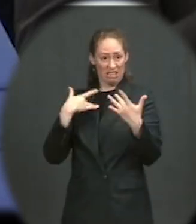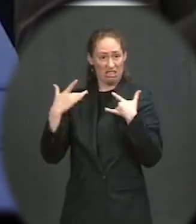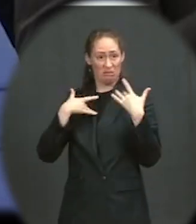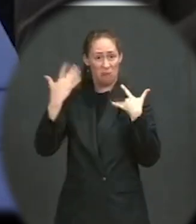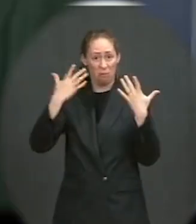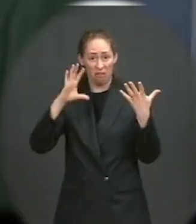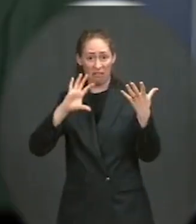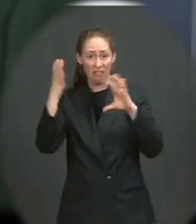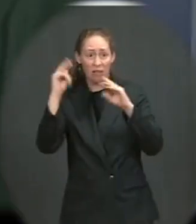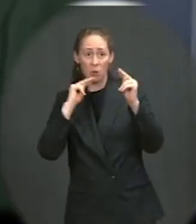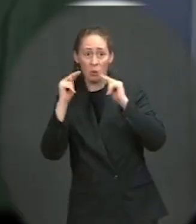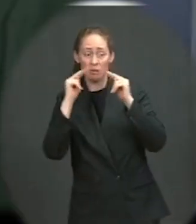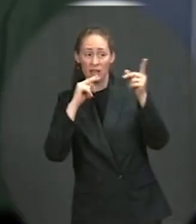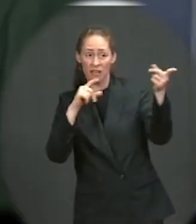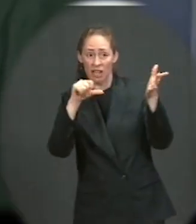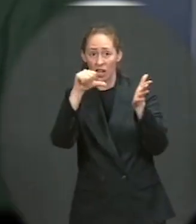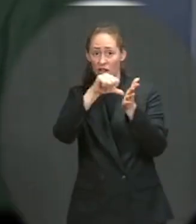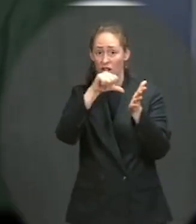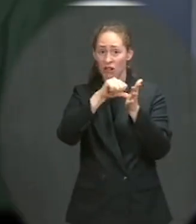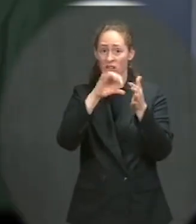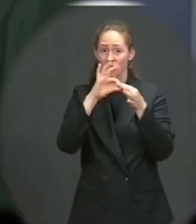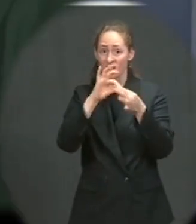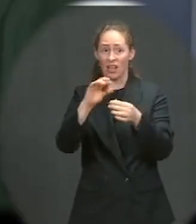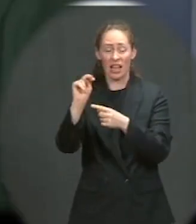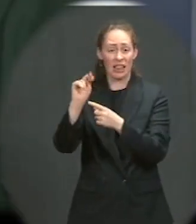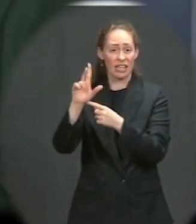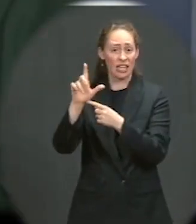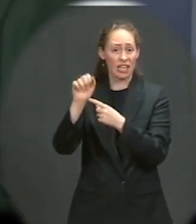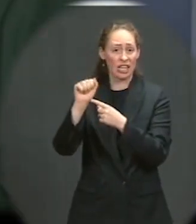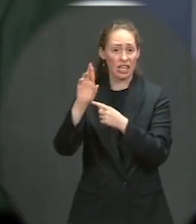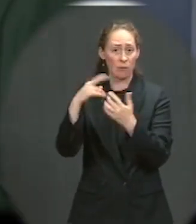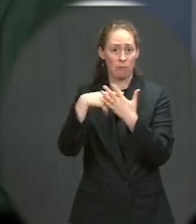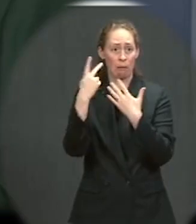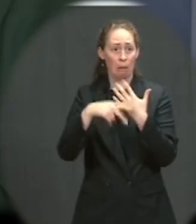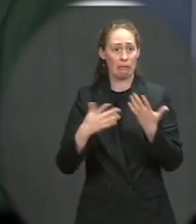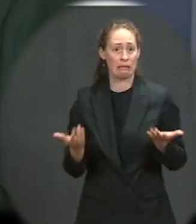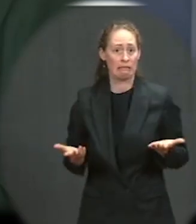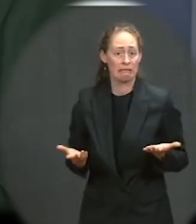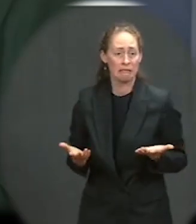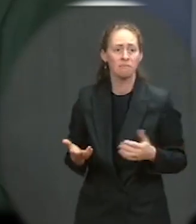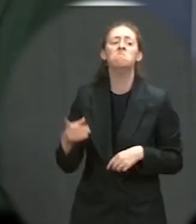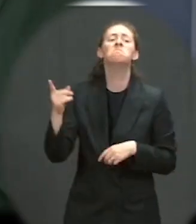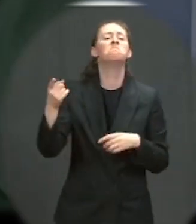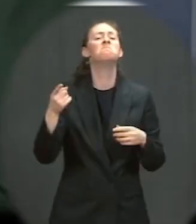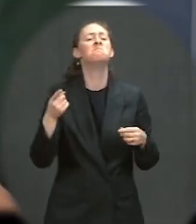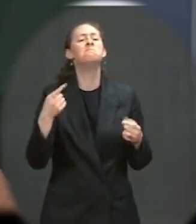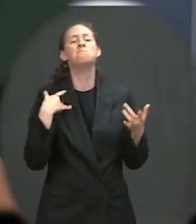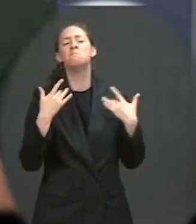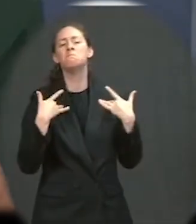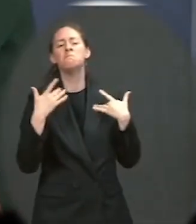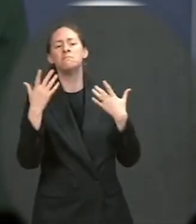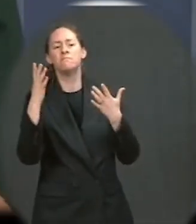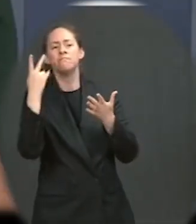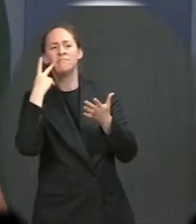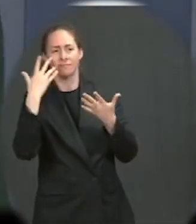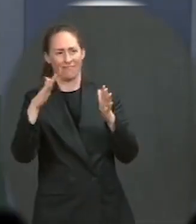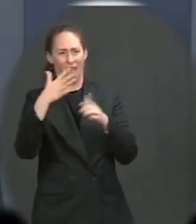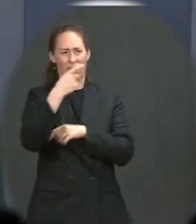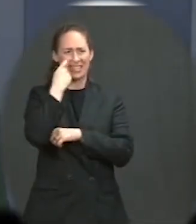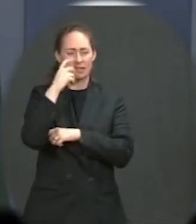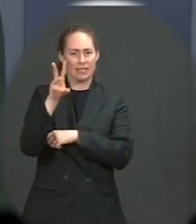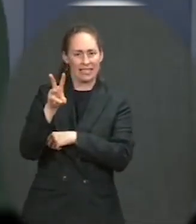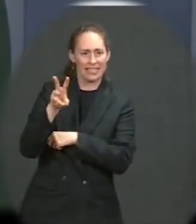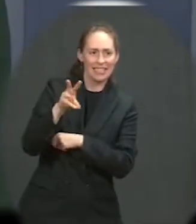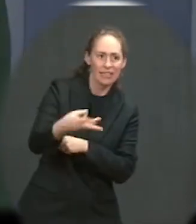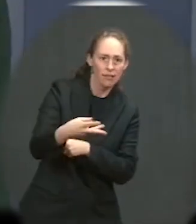program? We are still at the point. And in those discussions, we just finished the sixth round. Obviously, all of the negotiators are back in their